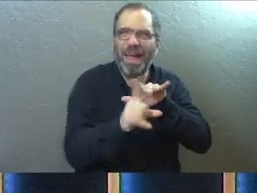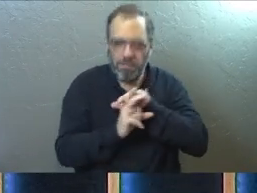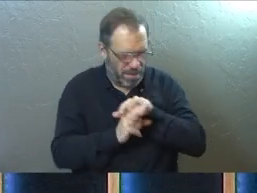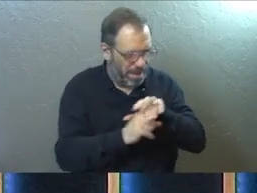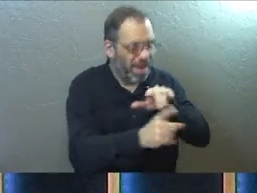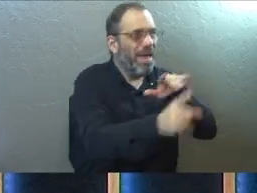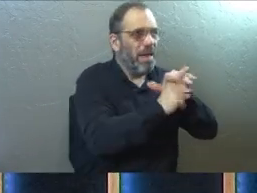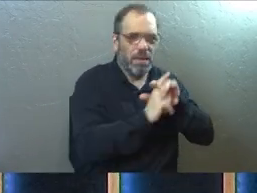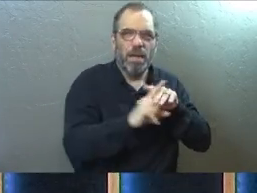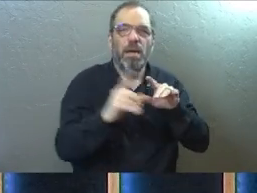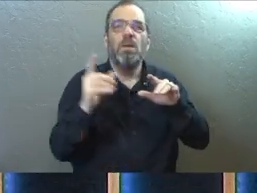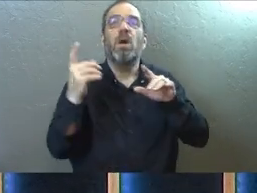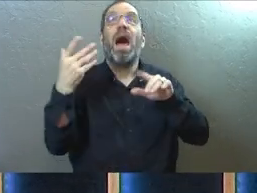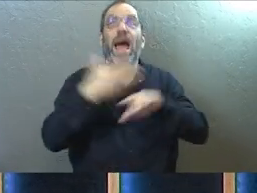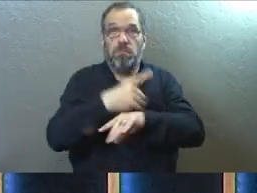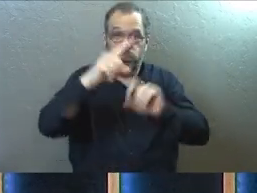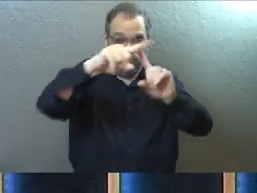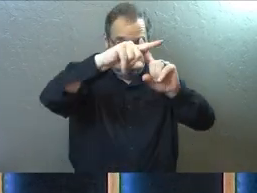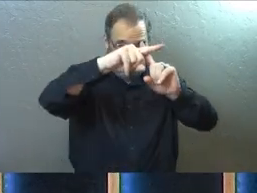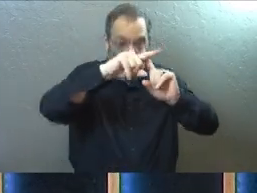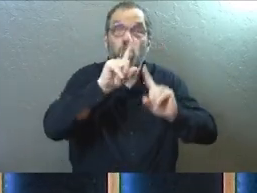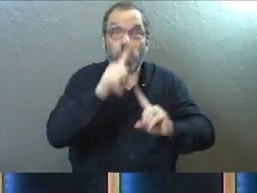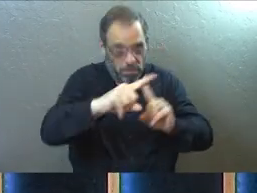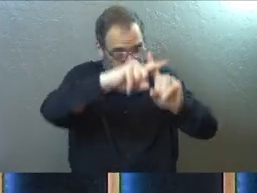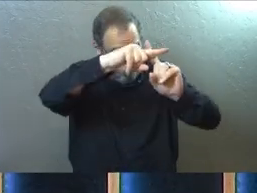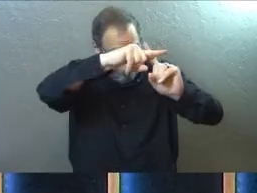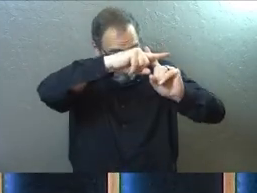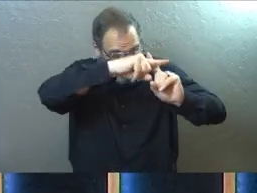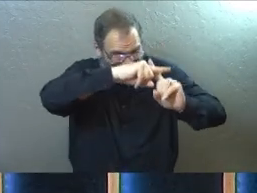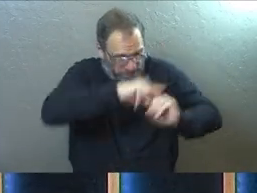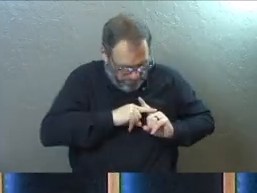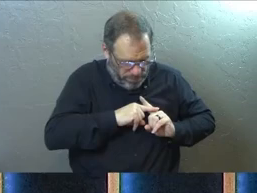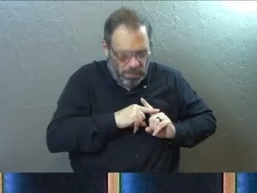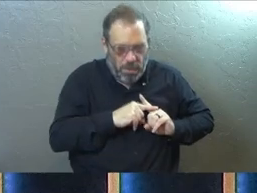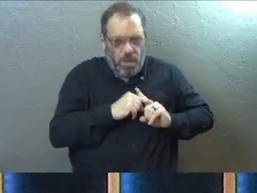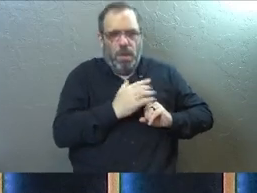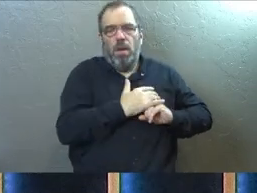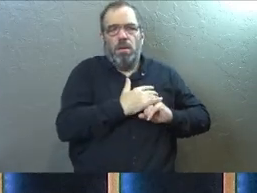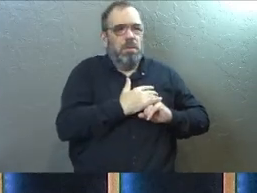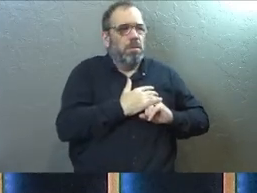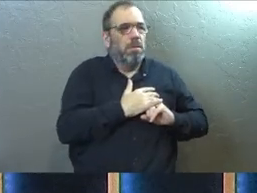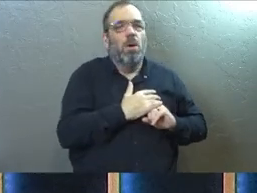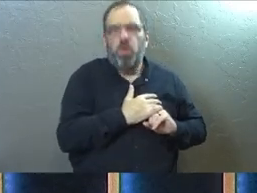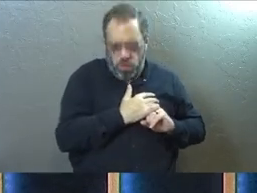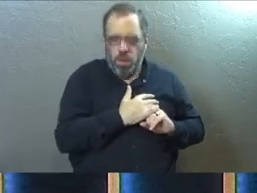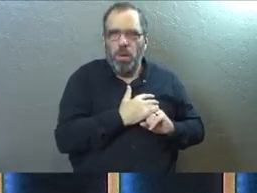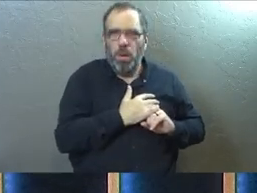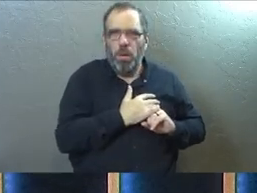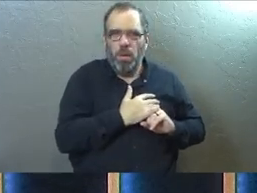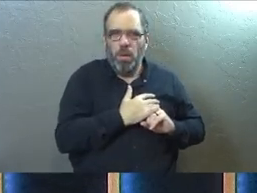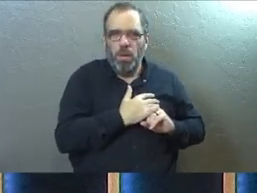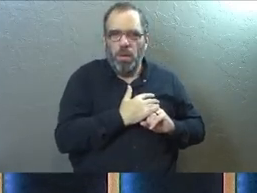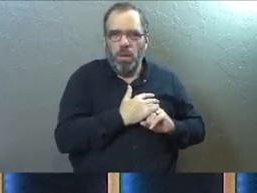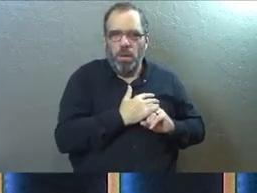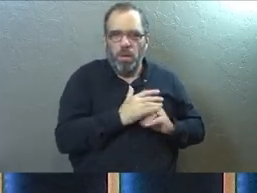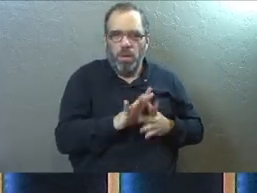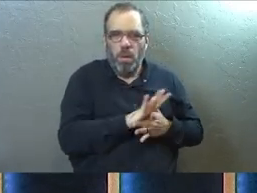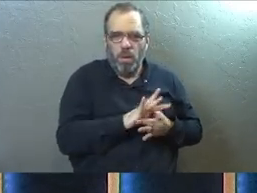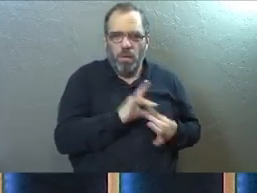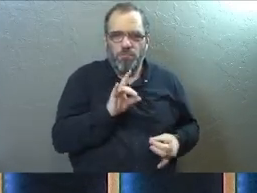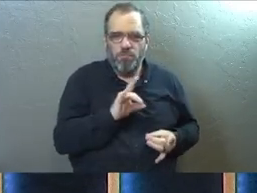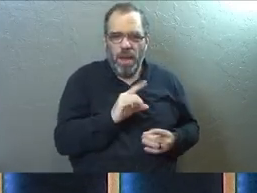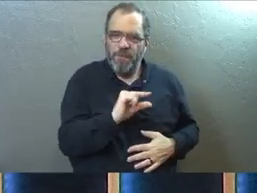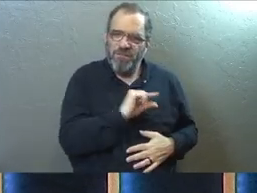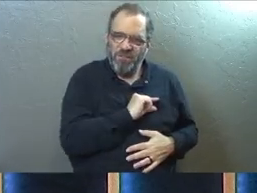And so as soon as I got saved for real, the Holy Spirit came into my soul. The scripture says the Holy